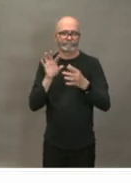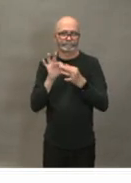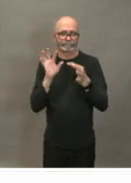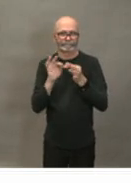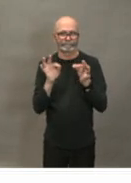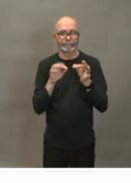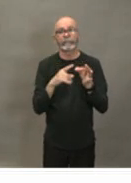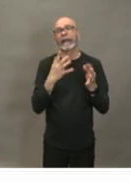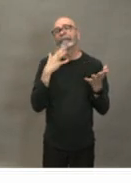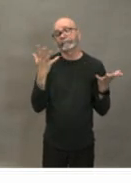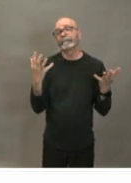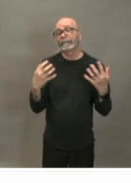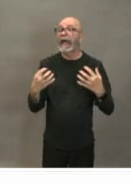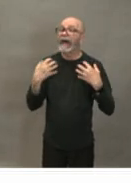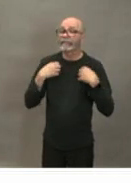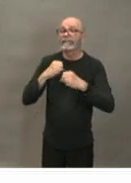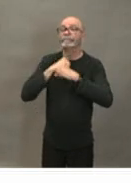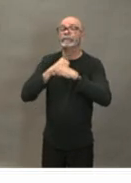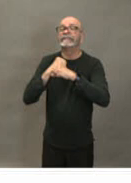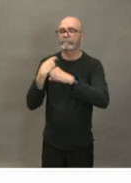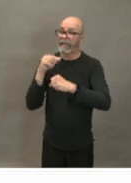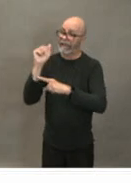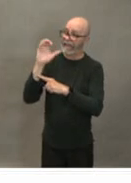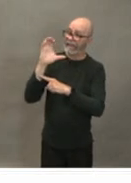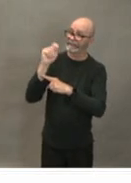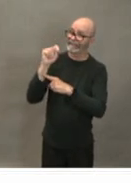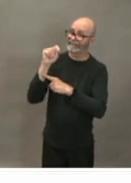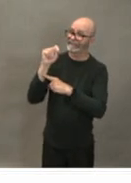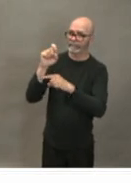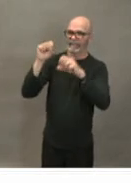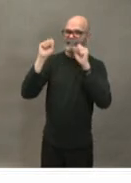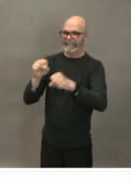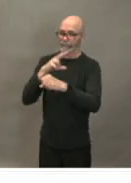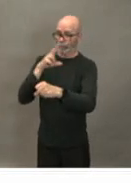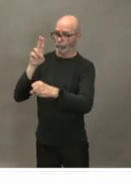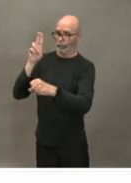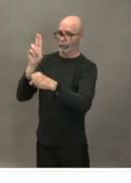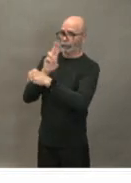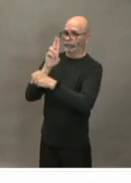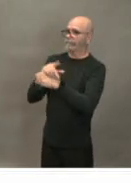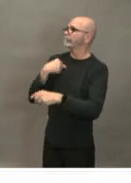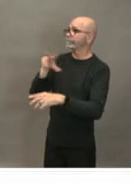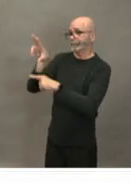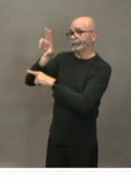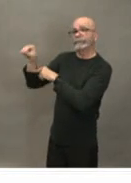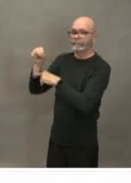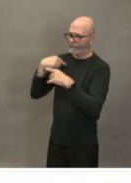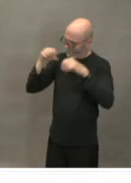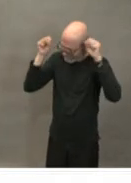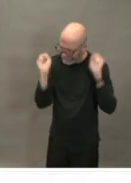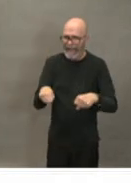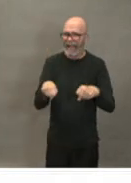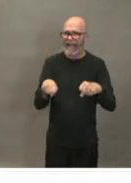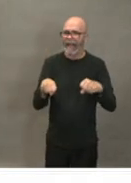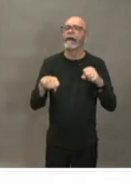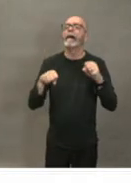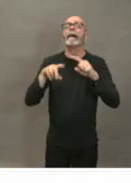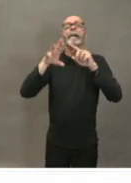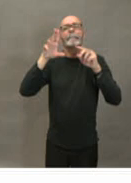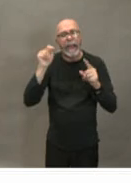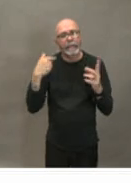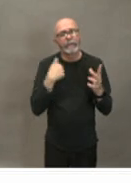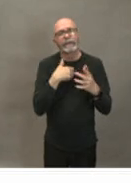act that but uh we'd like to if we get to that point i think we'd be like looking to work as collaboratively as we could